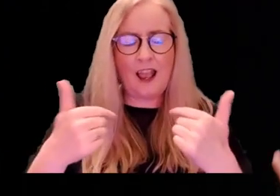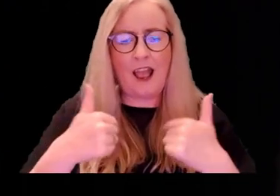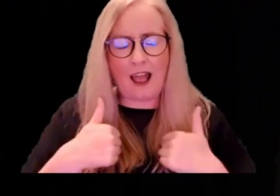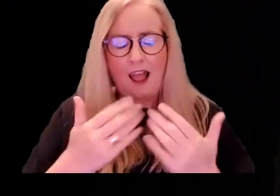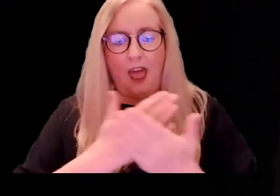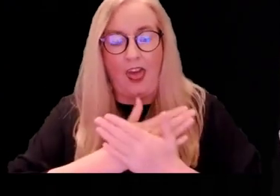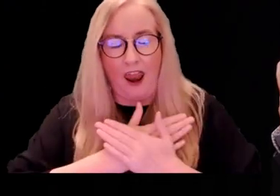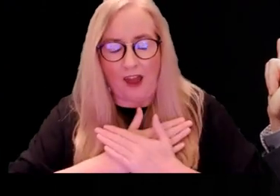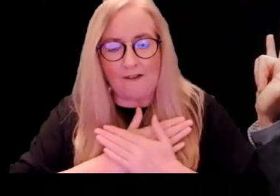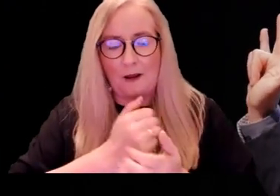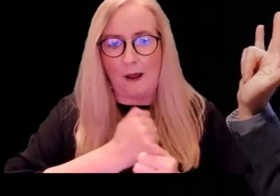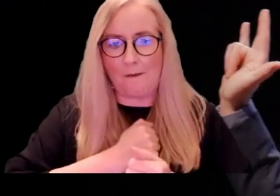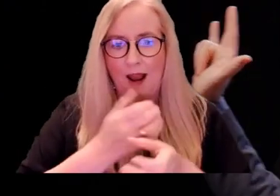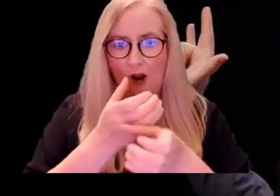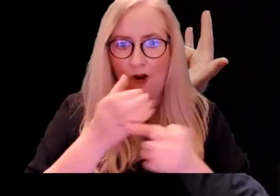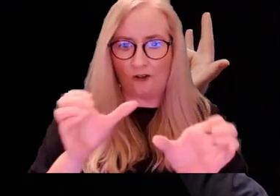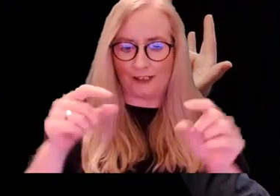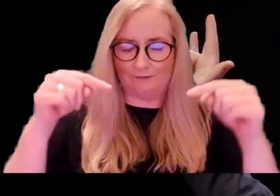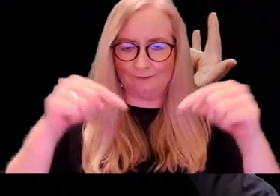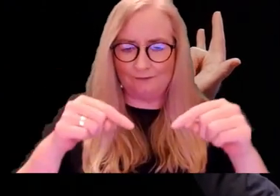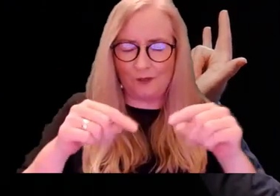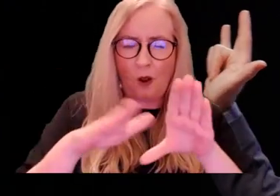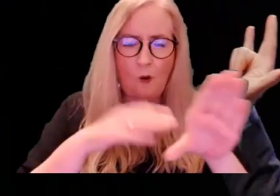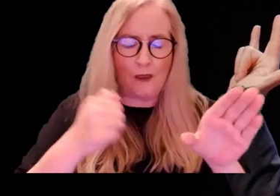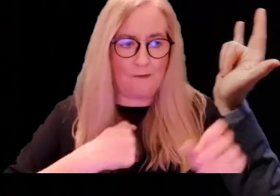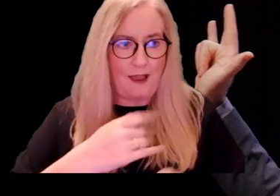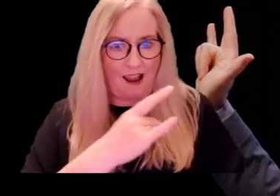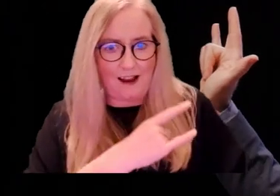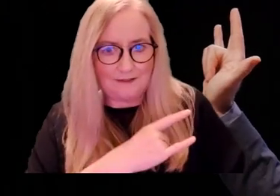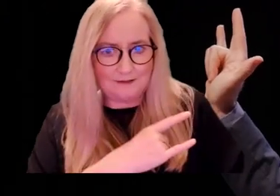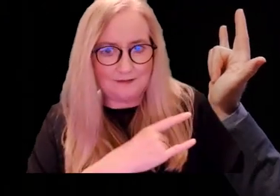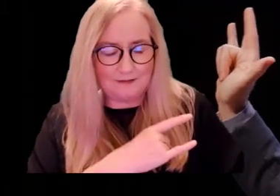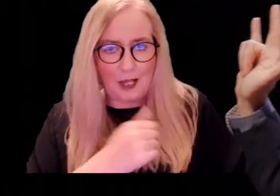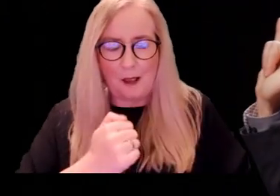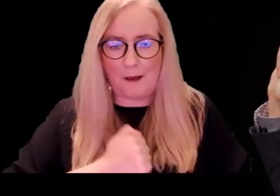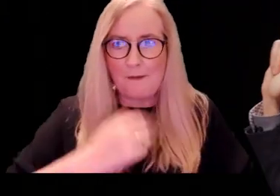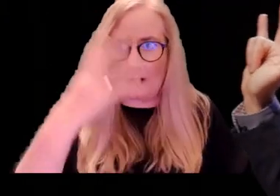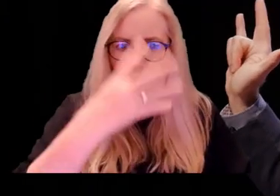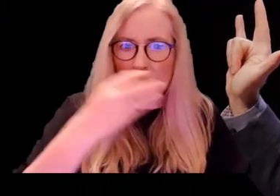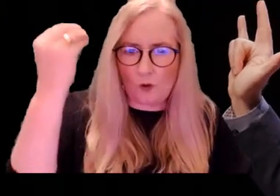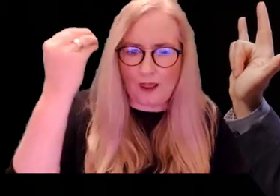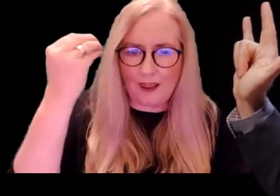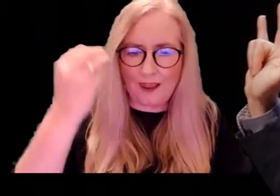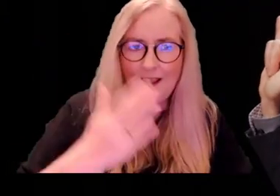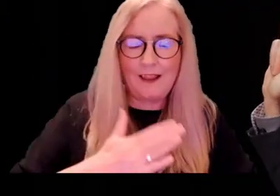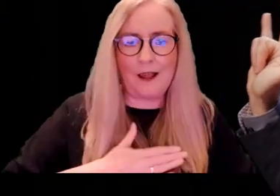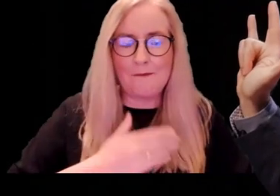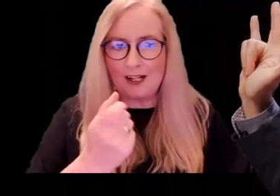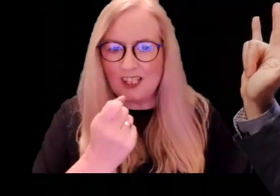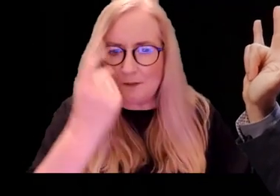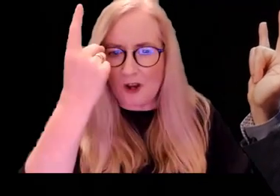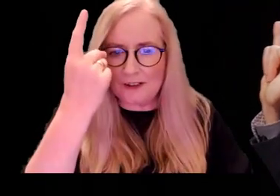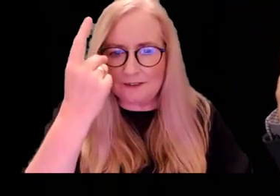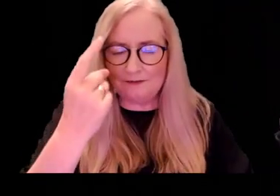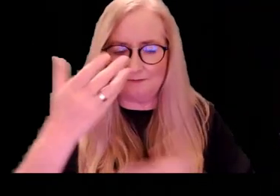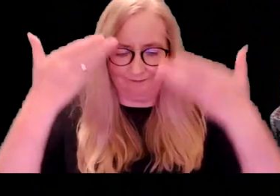I love my country with my heart with my soul my spirit